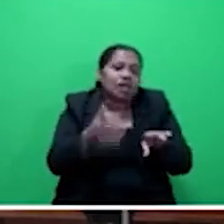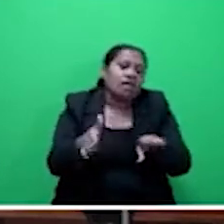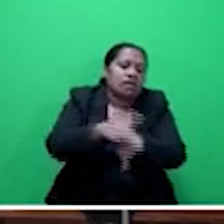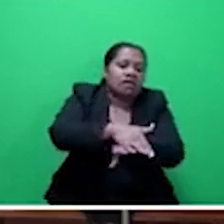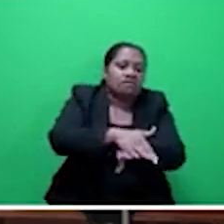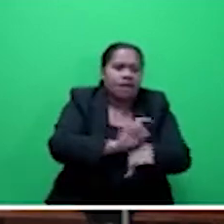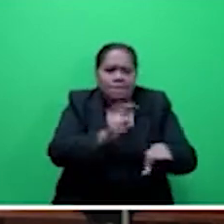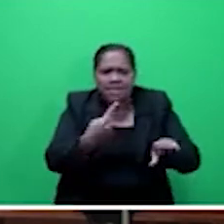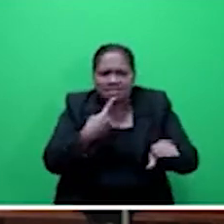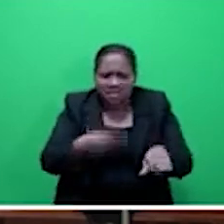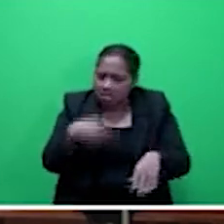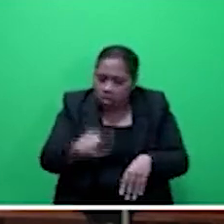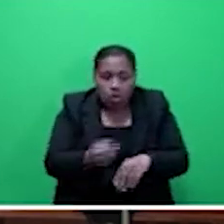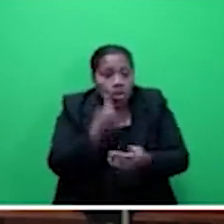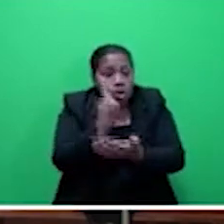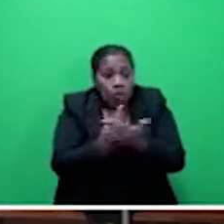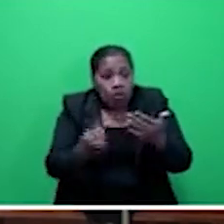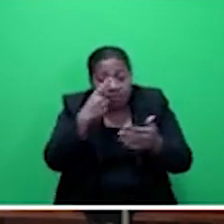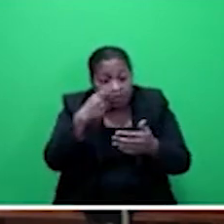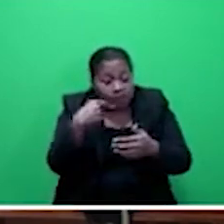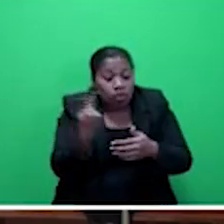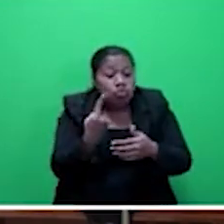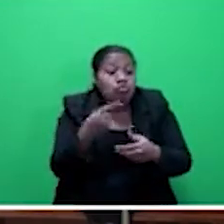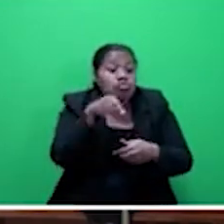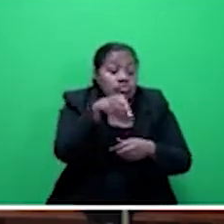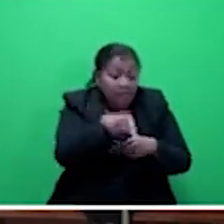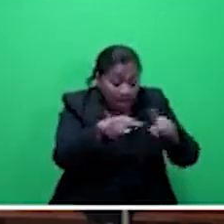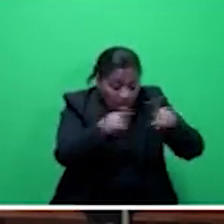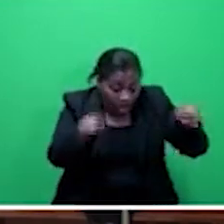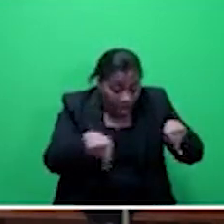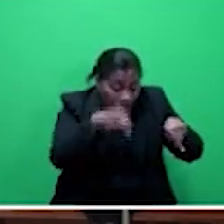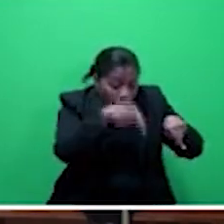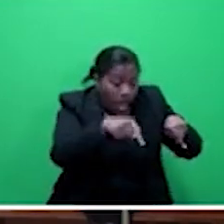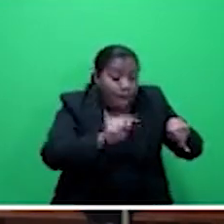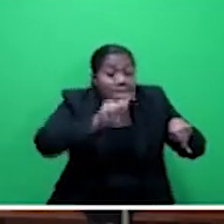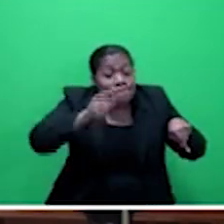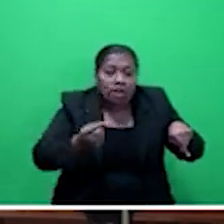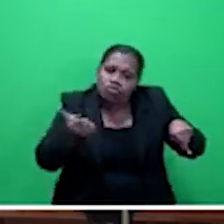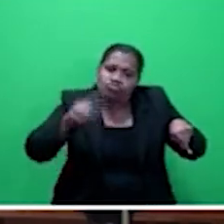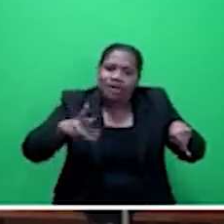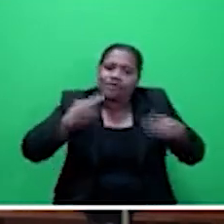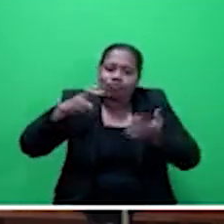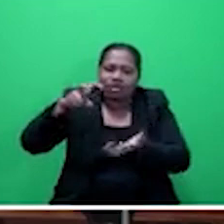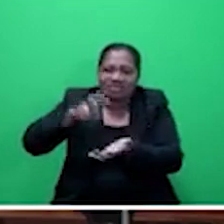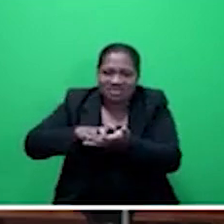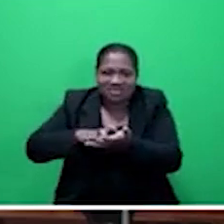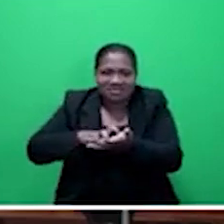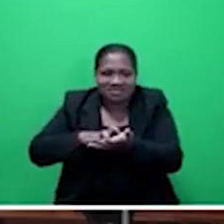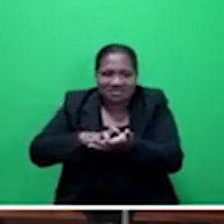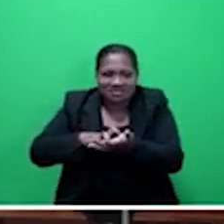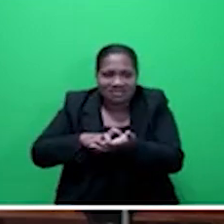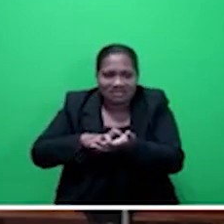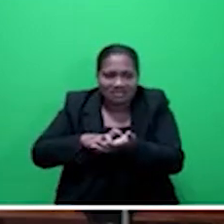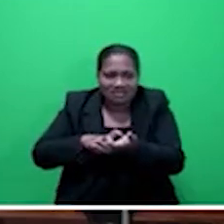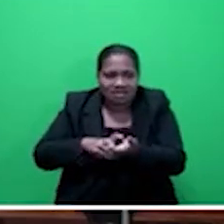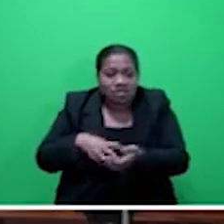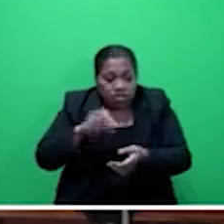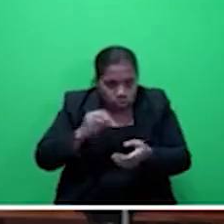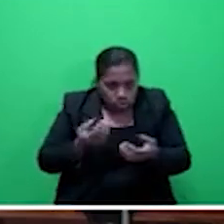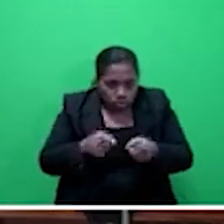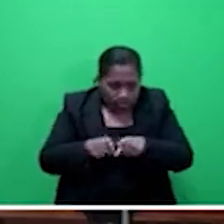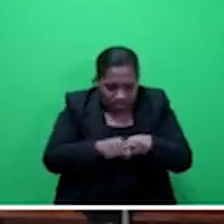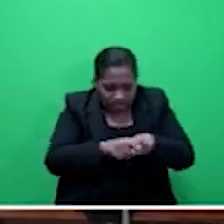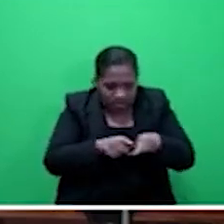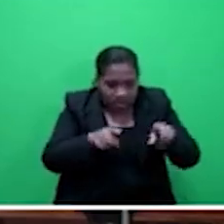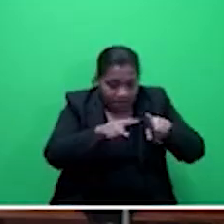those people in that area who are registered farmers. So you could have a village. You could have a registered farmer there. You could have registered farmer there. So the